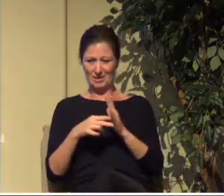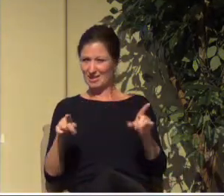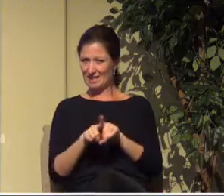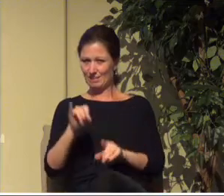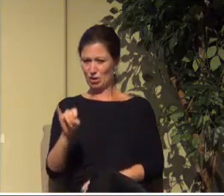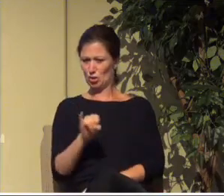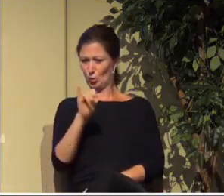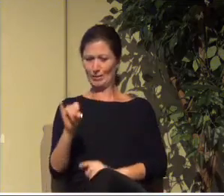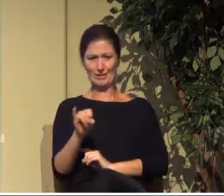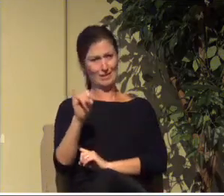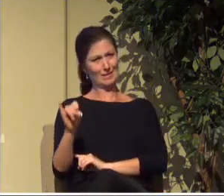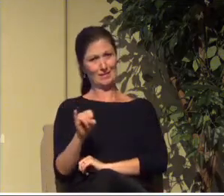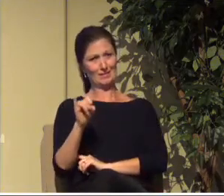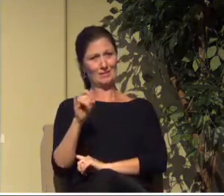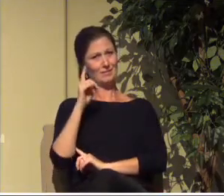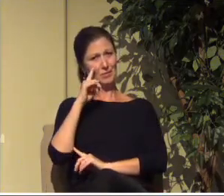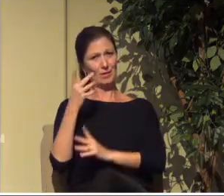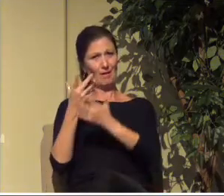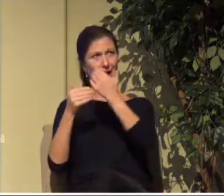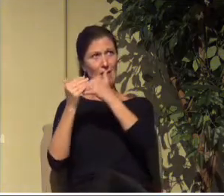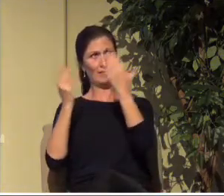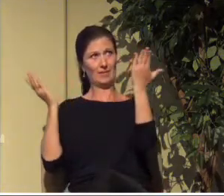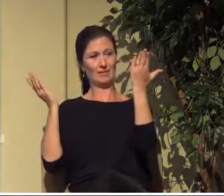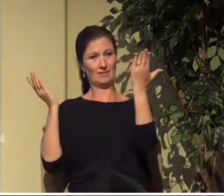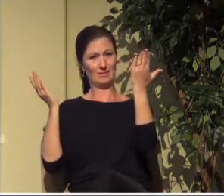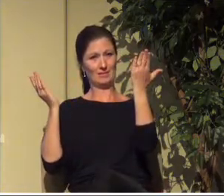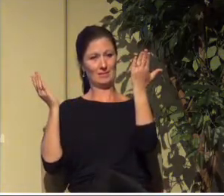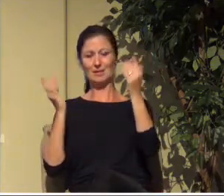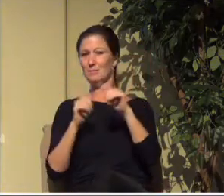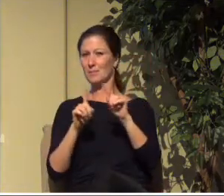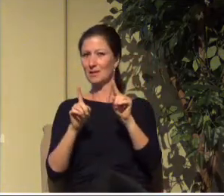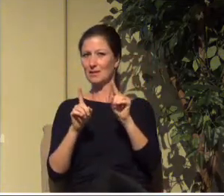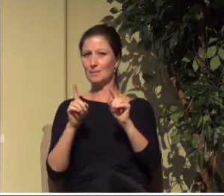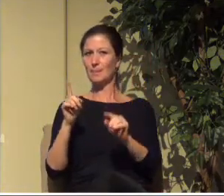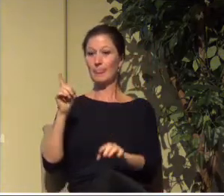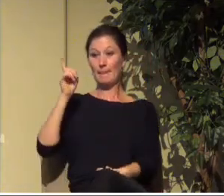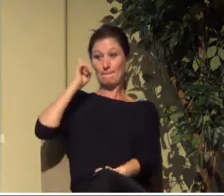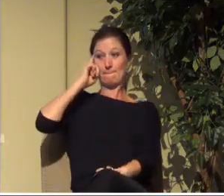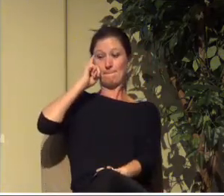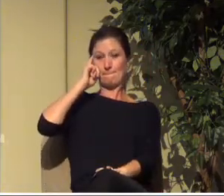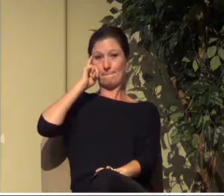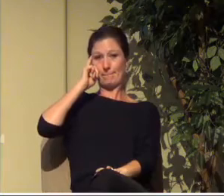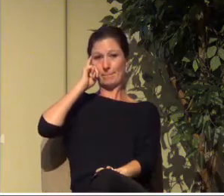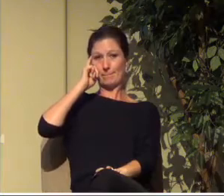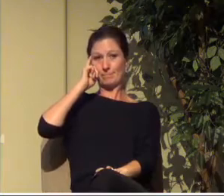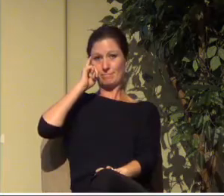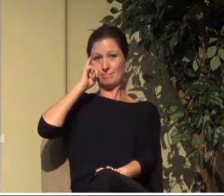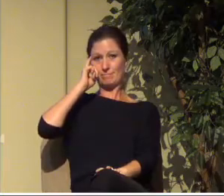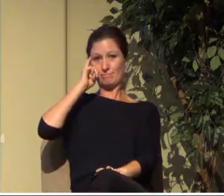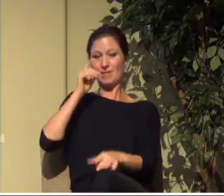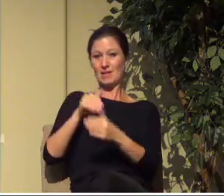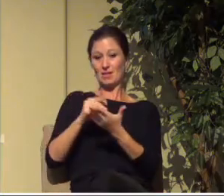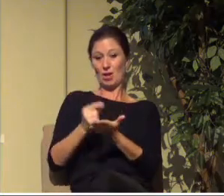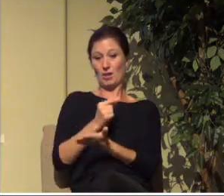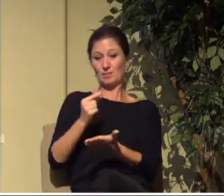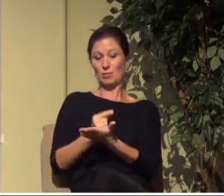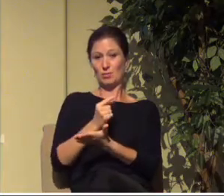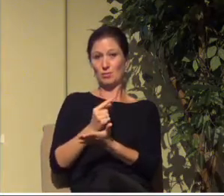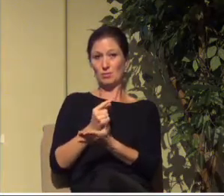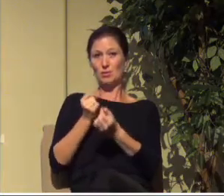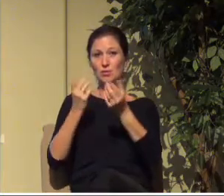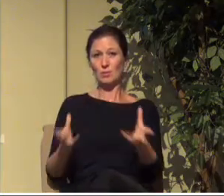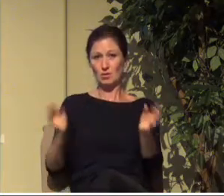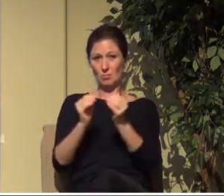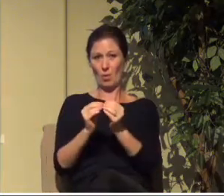That's part of it. But what's in mind with the gospel is so much more than that. The gospel is about